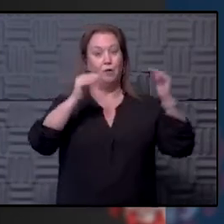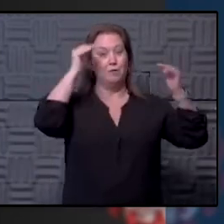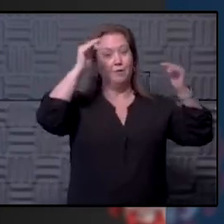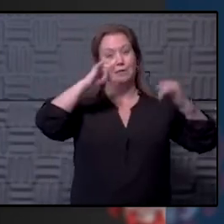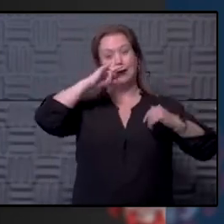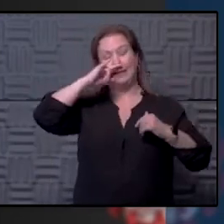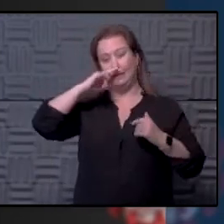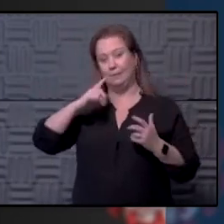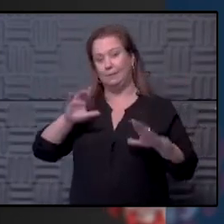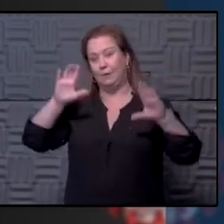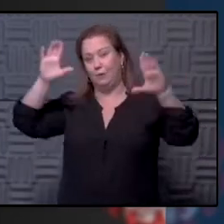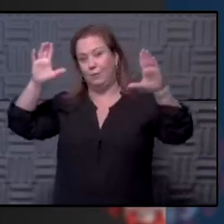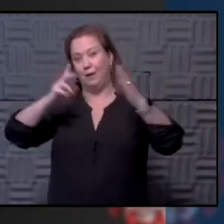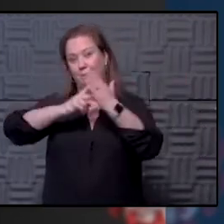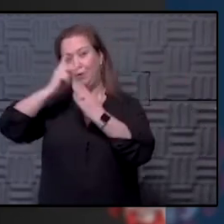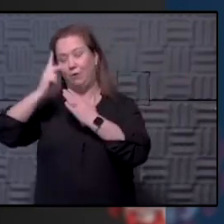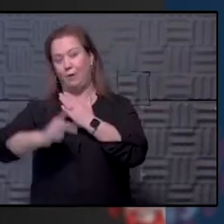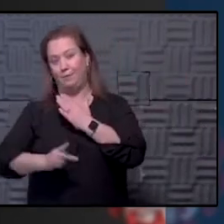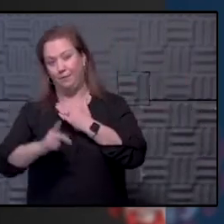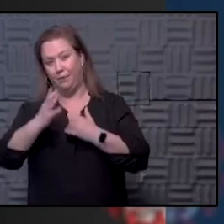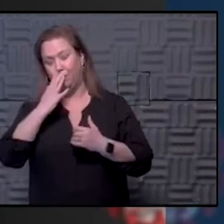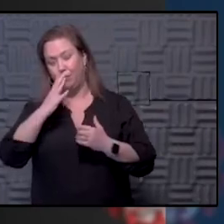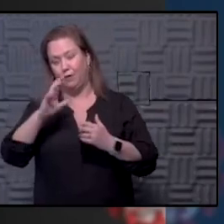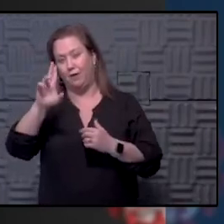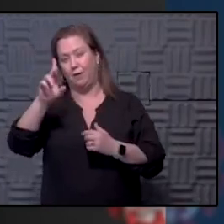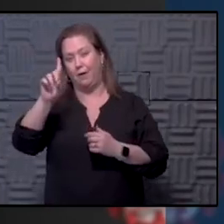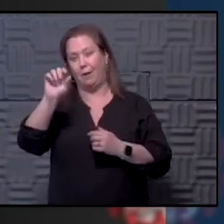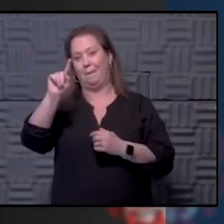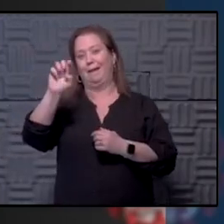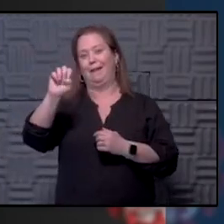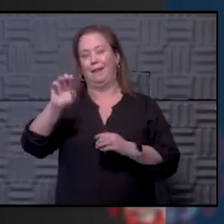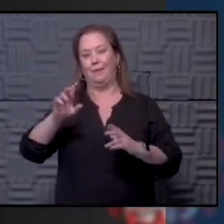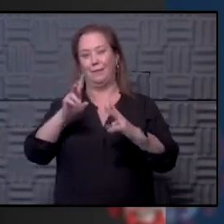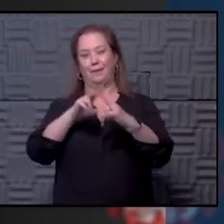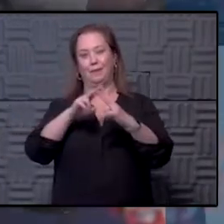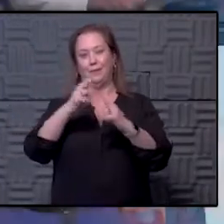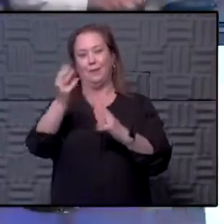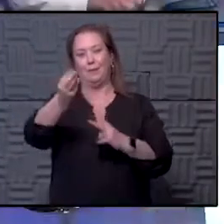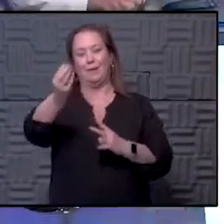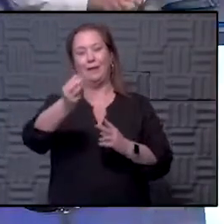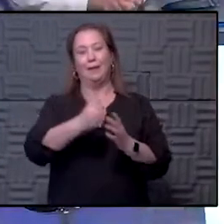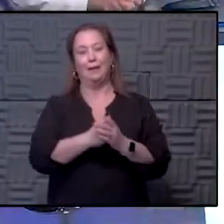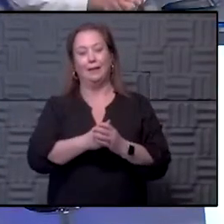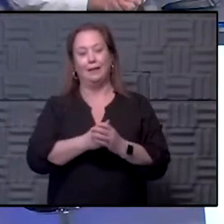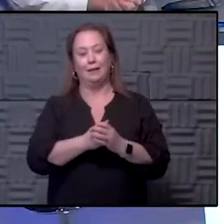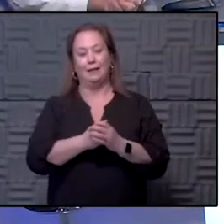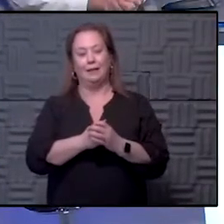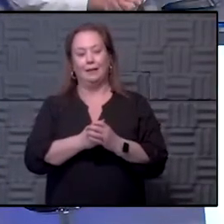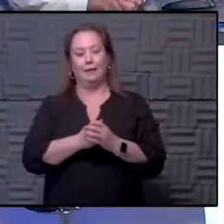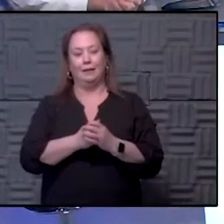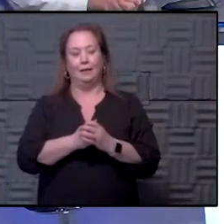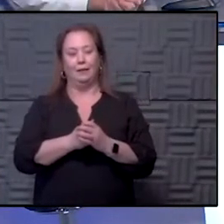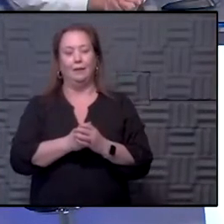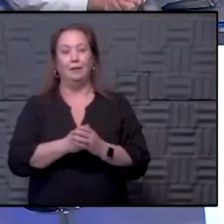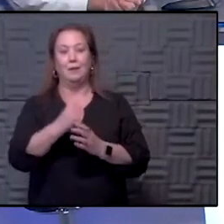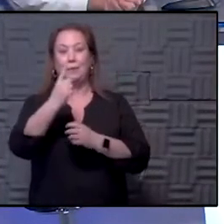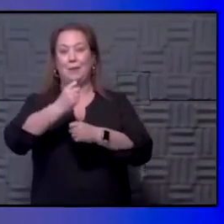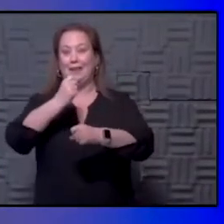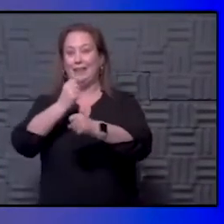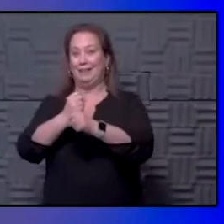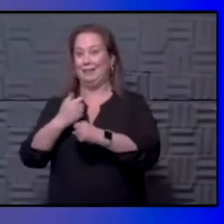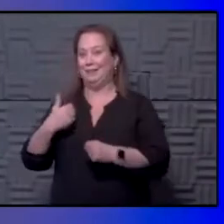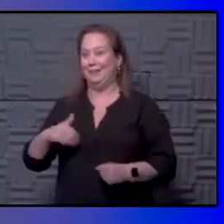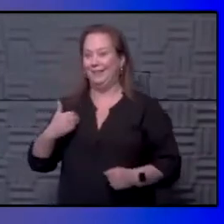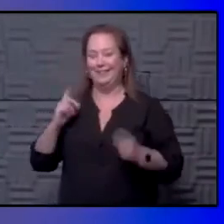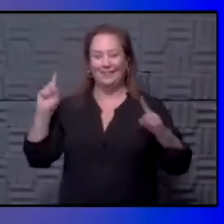kids. So that'll be a great program. We'll get a really good update for these two terrific folks on Monday. Final thoughts, team? It's been a year. Yeah, it's